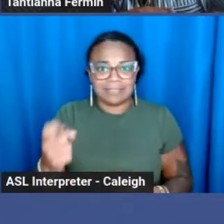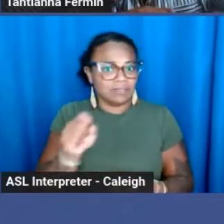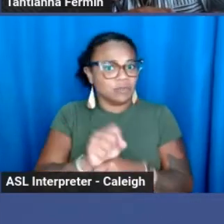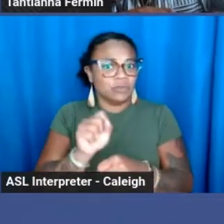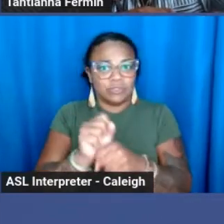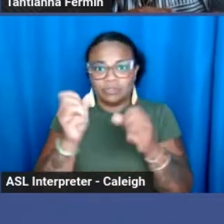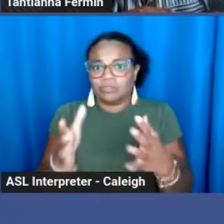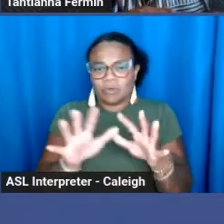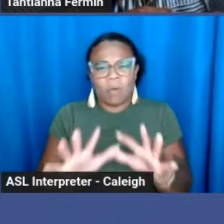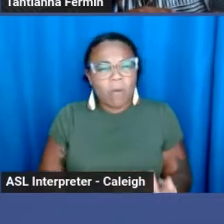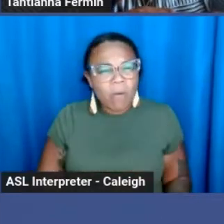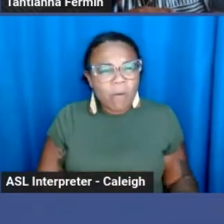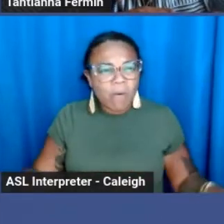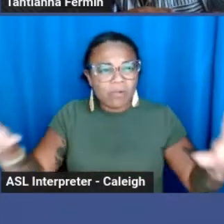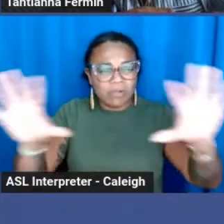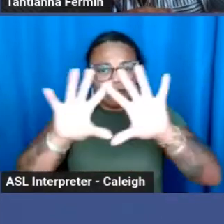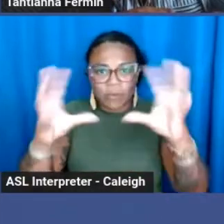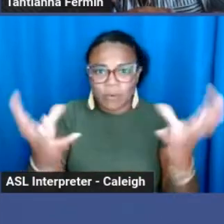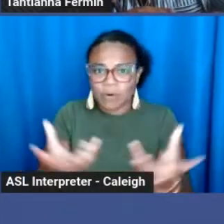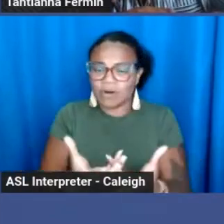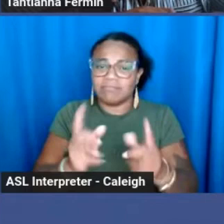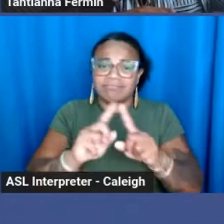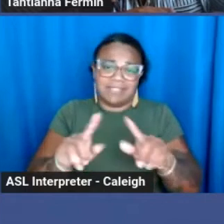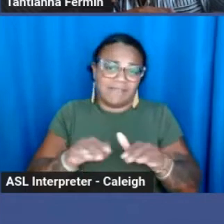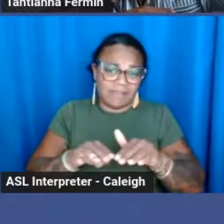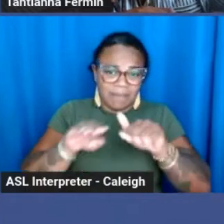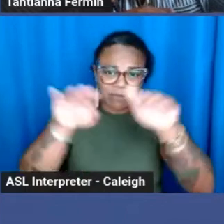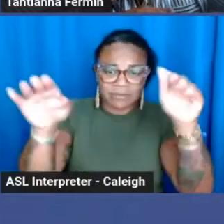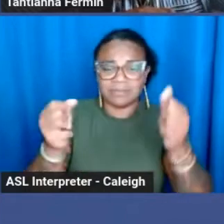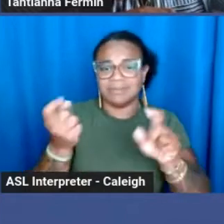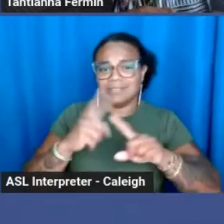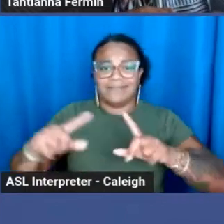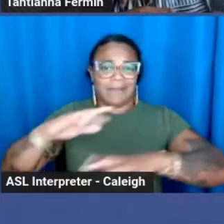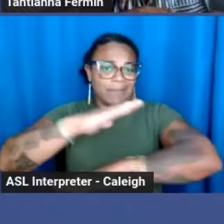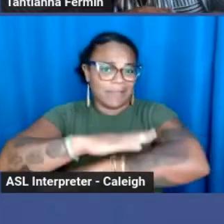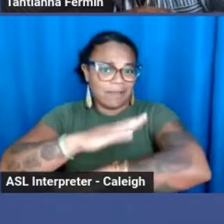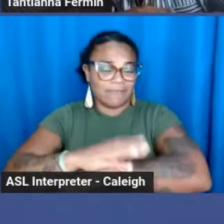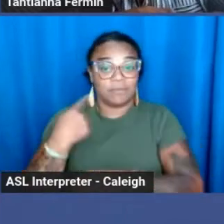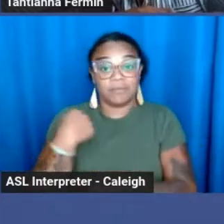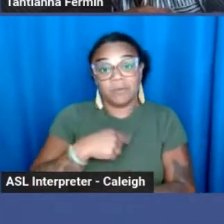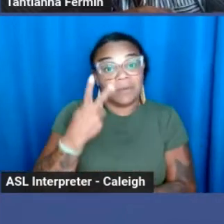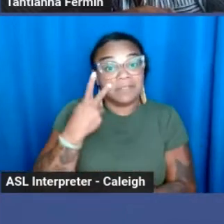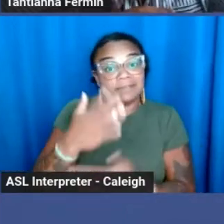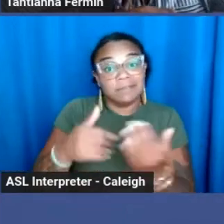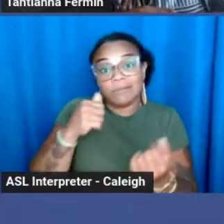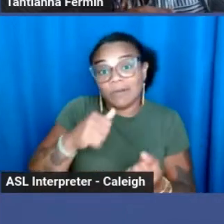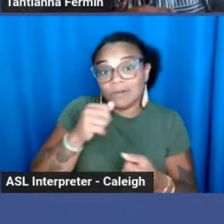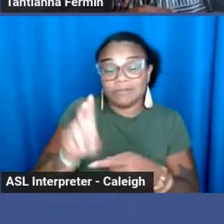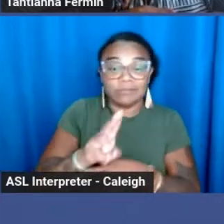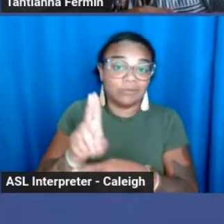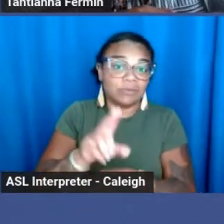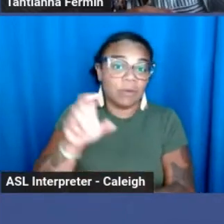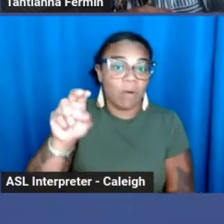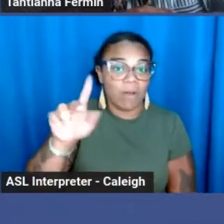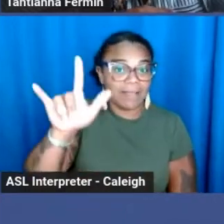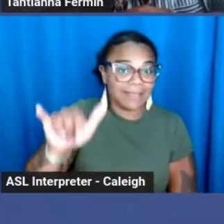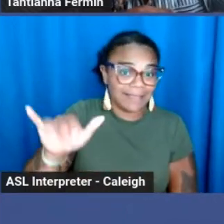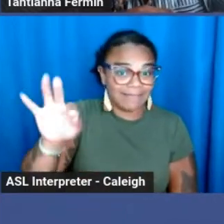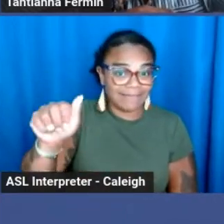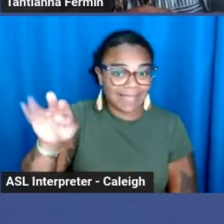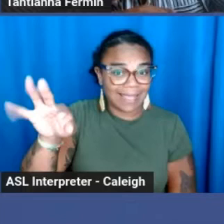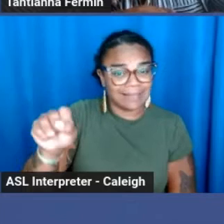the world, many different levels and many different platforms. We see girls on OnlyFans. We see your strippers at the hottest clubs.